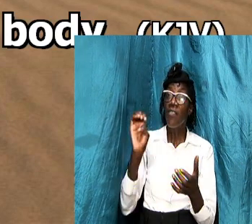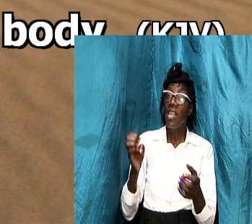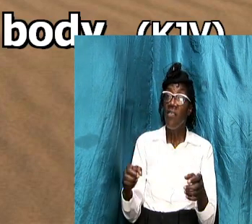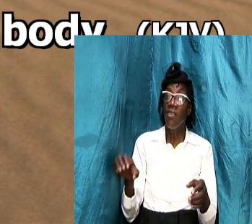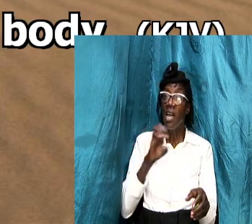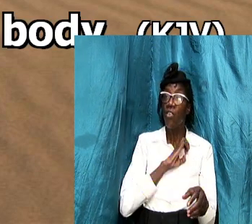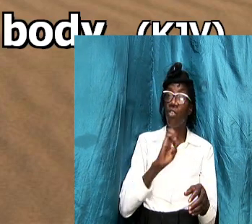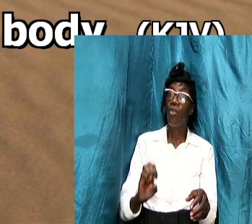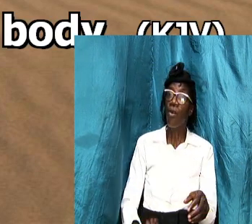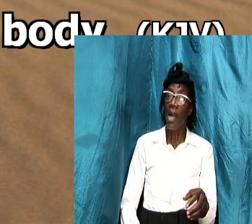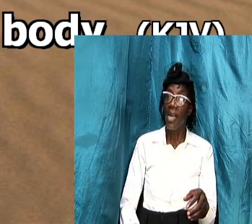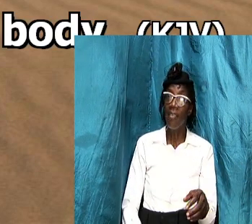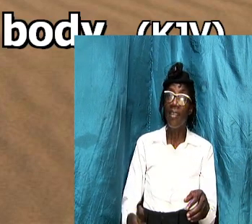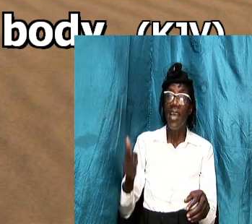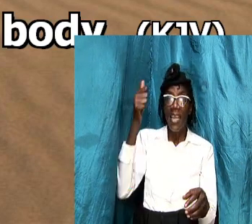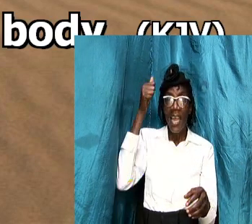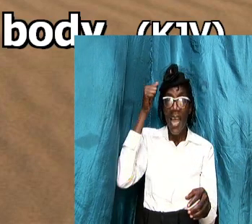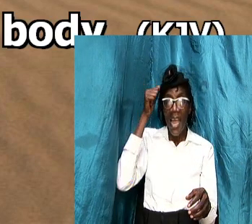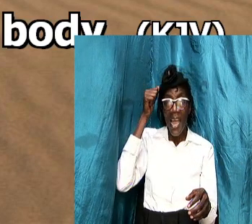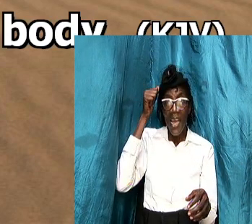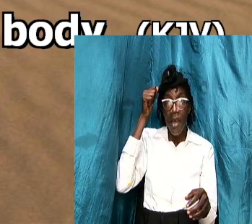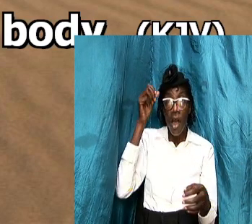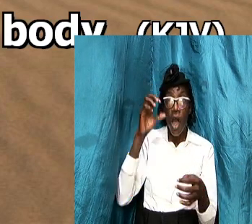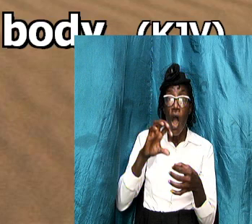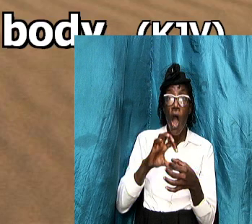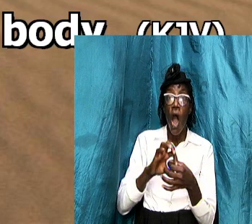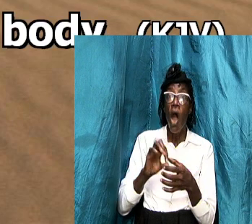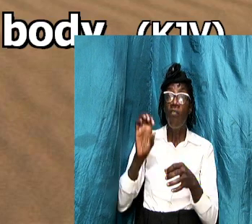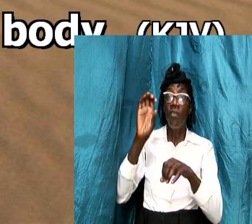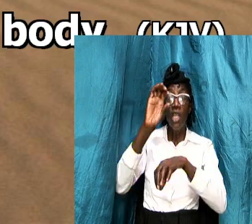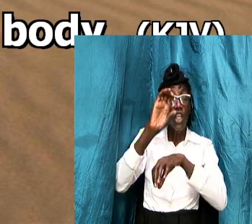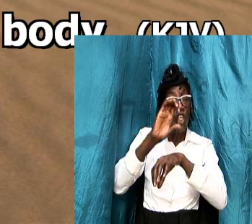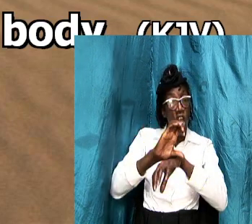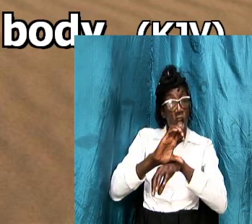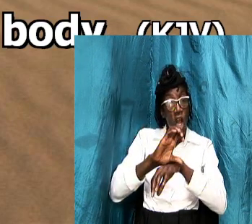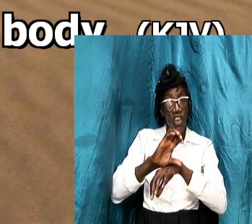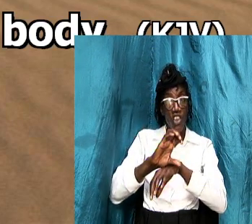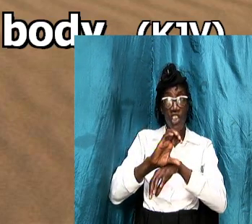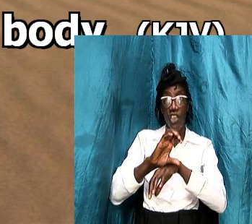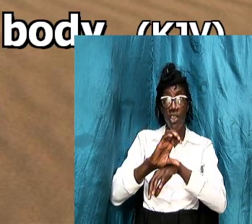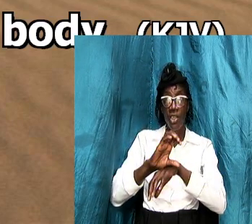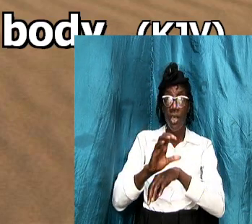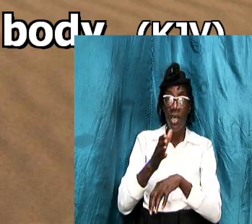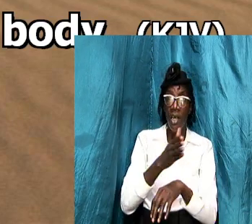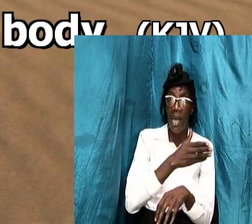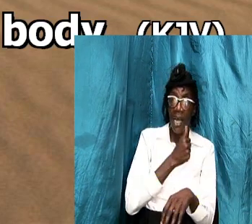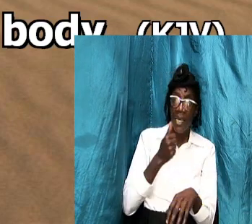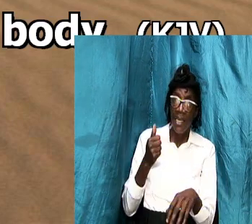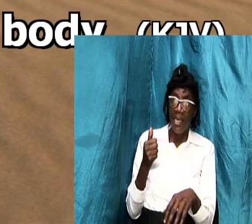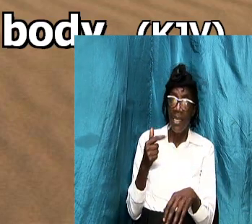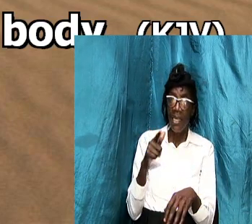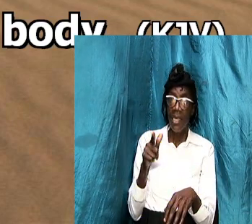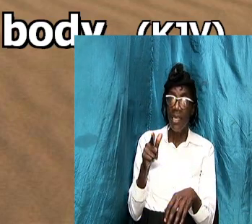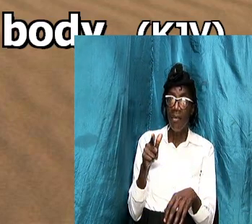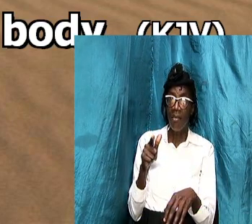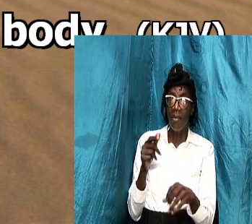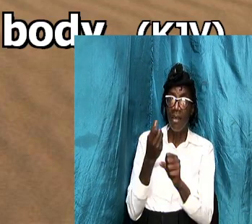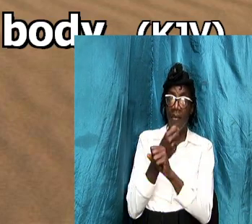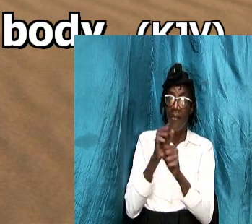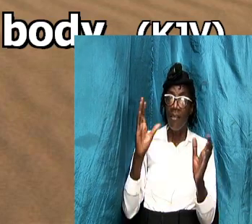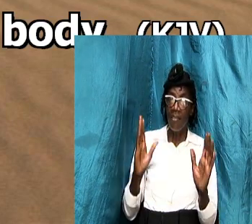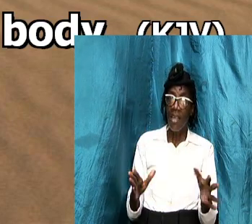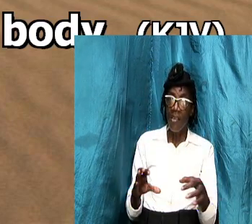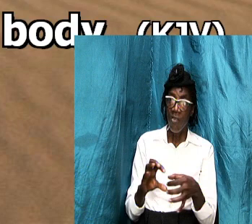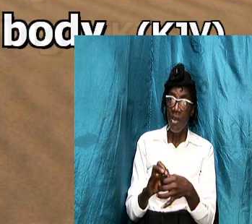christ is the head of the church and he is the savior